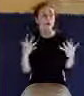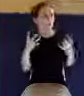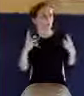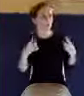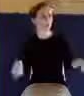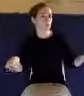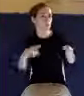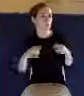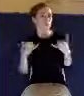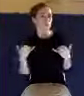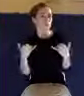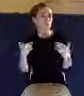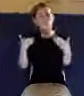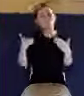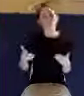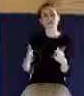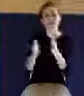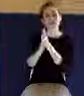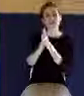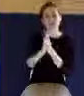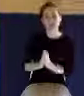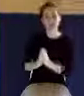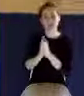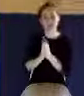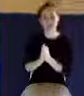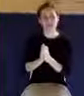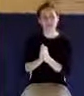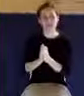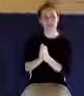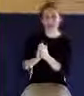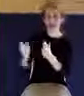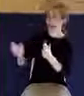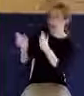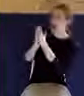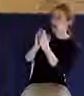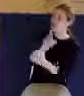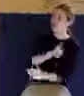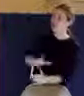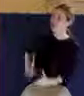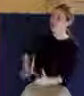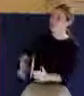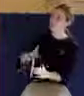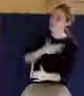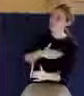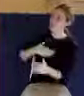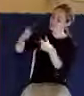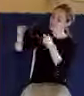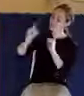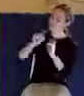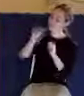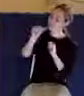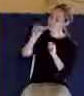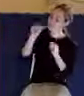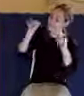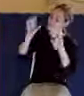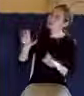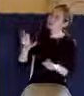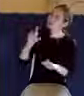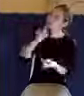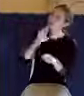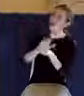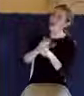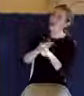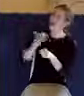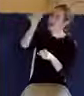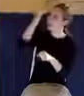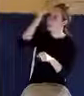to pray. Ask God to give you that blessed assurance in your heart that you're a child